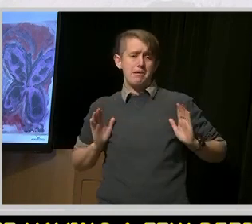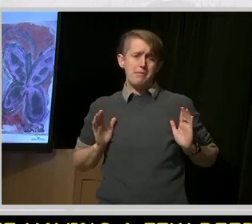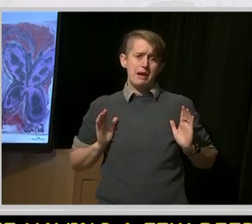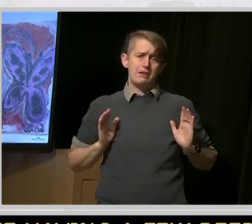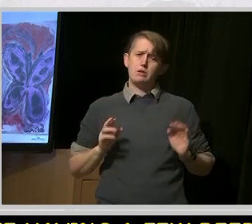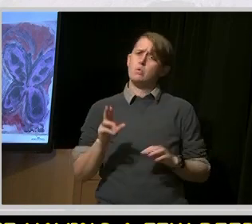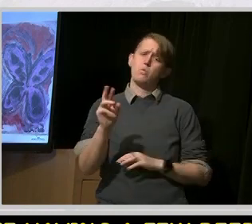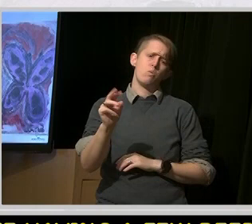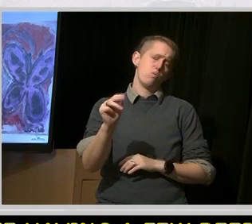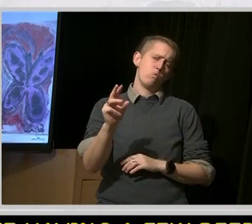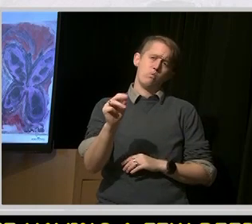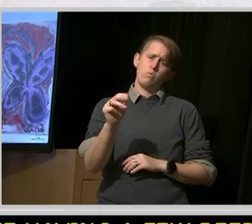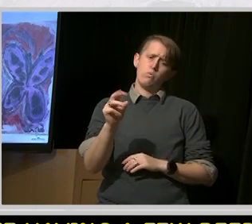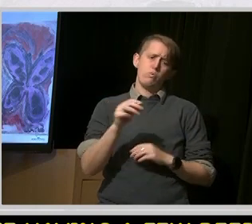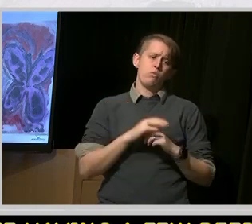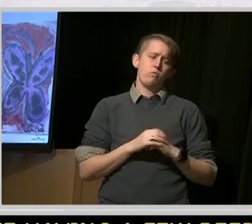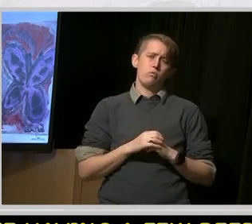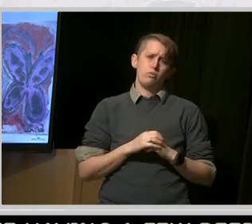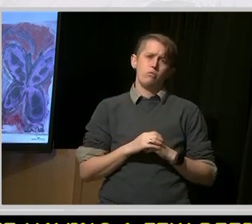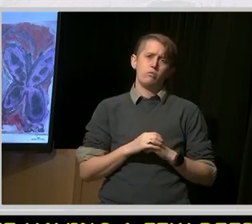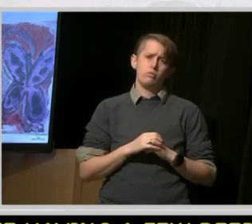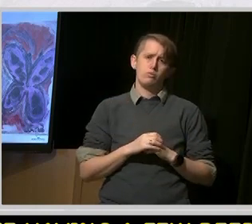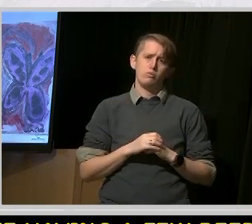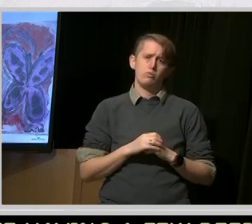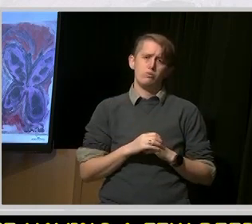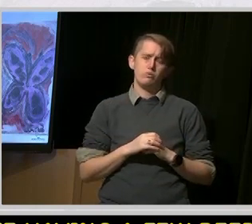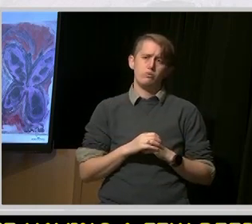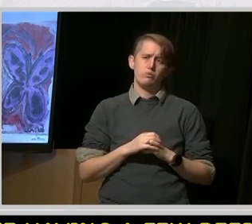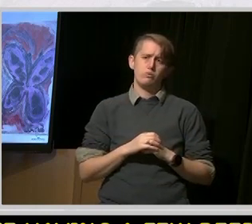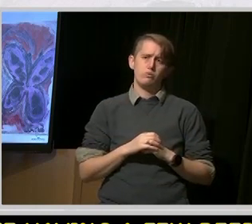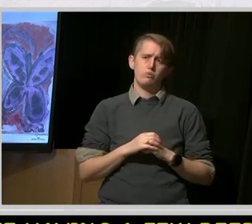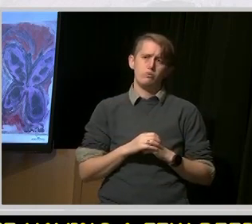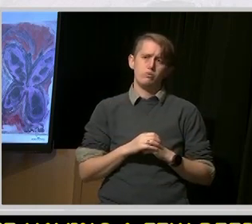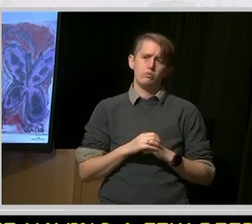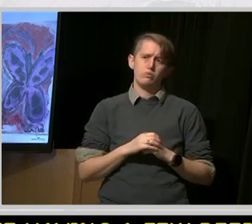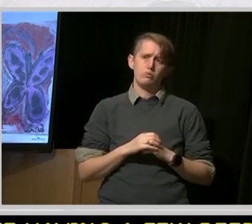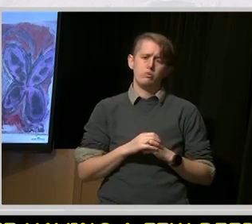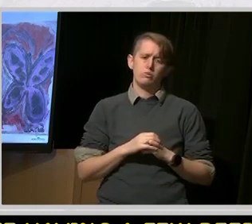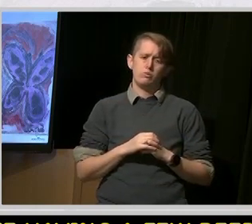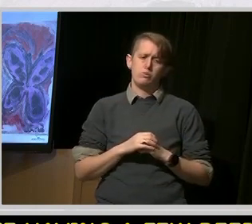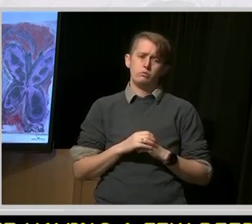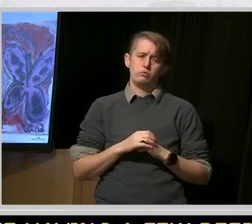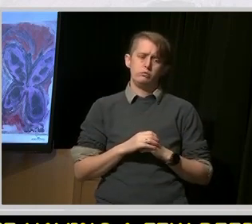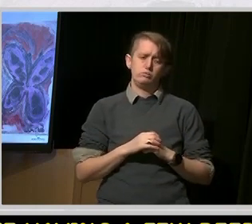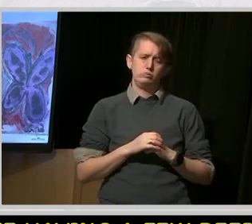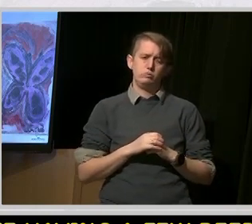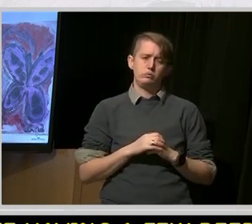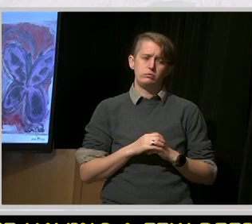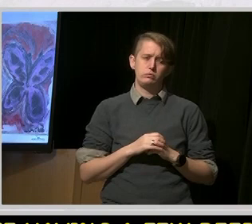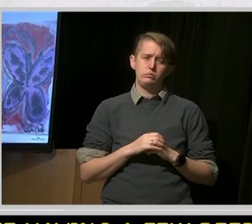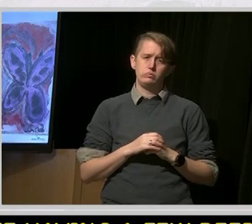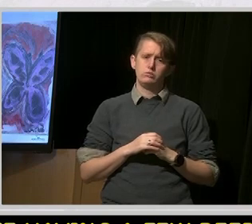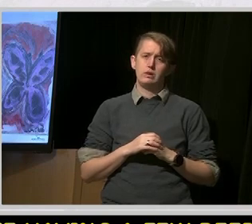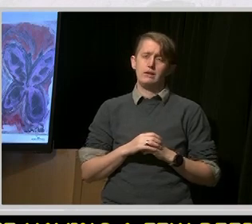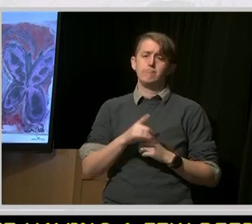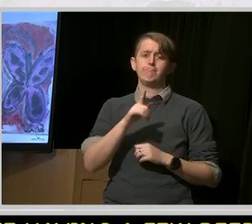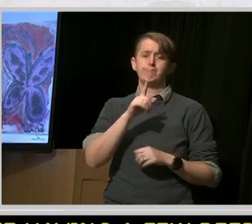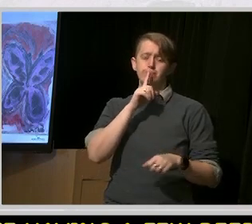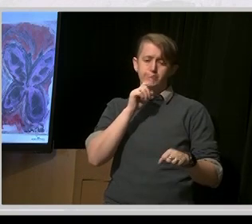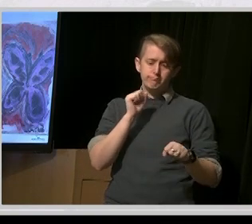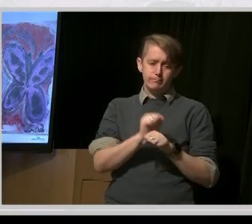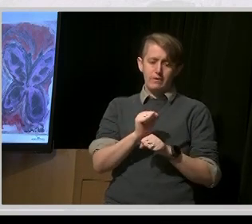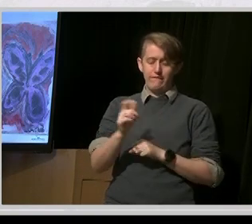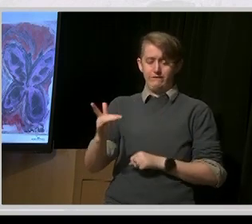about being a part of the community and providing opportunities